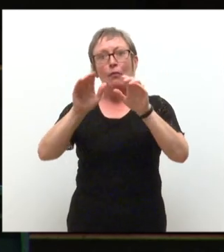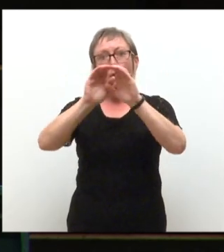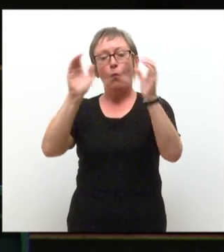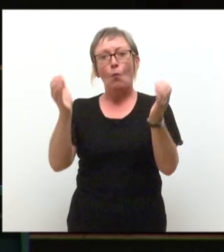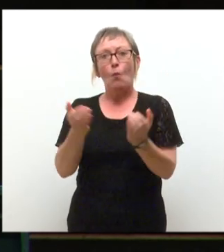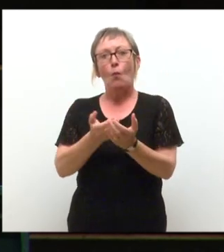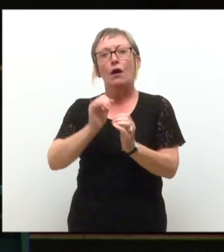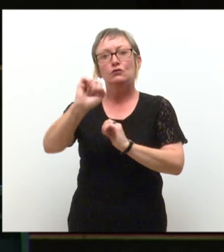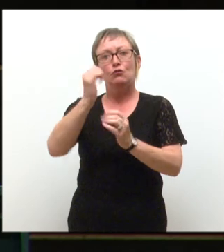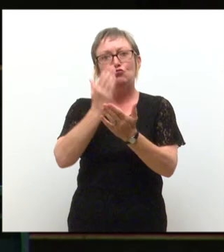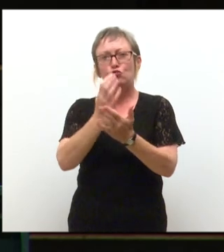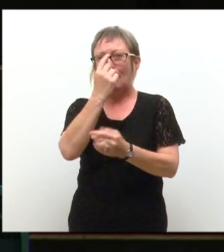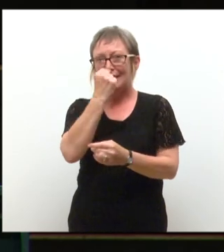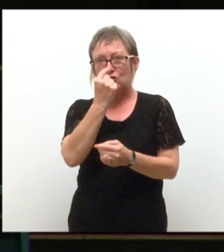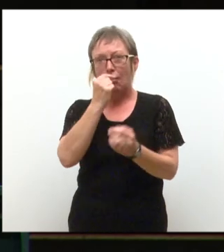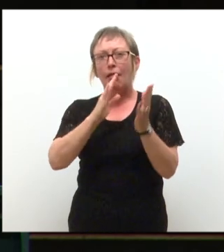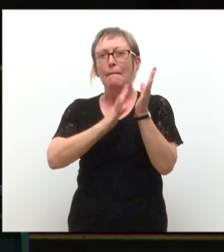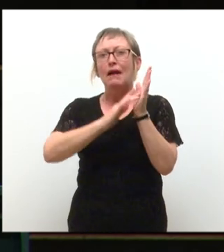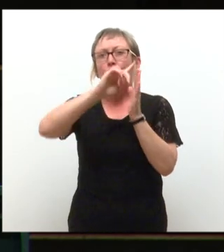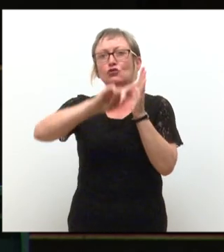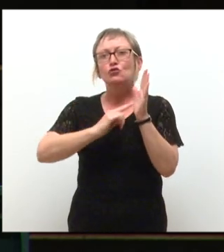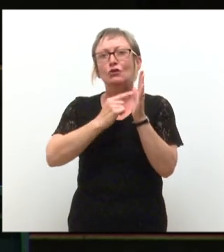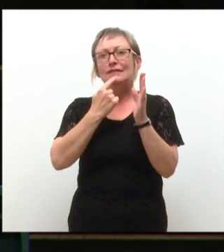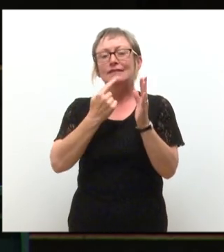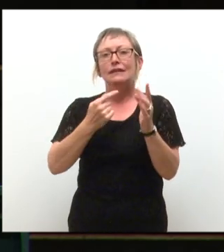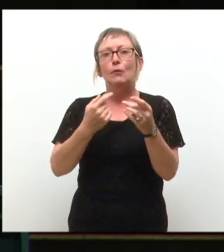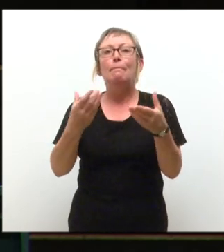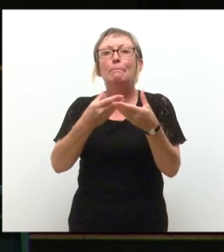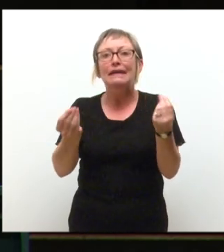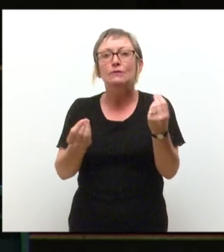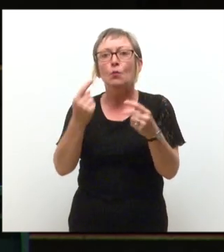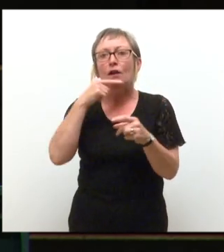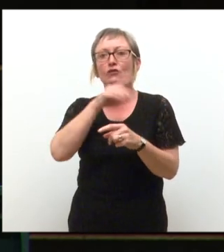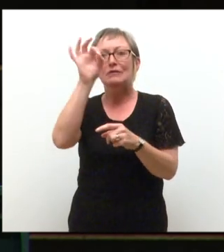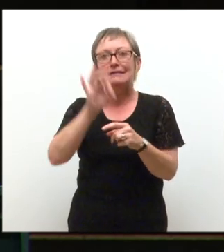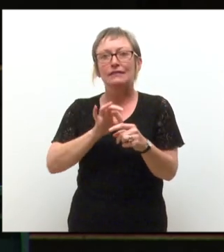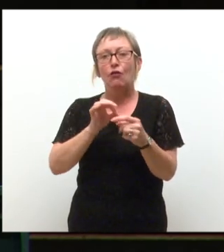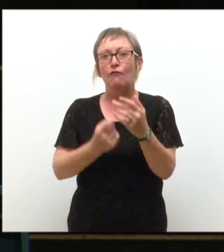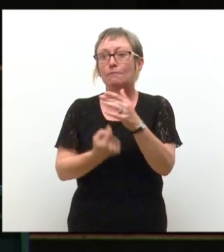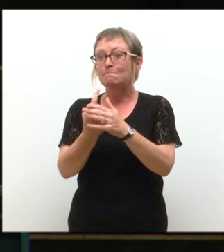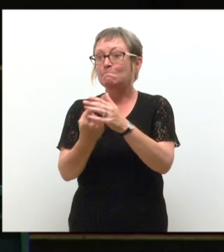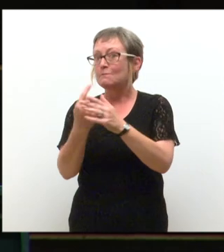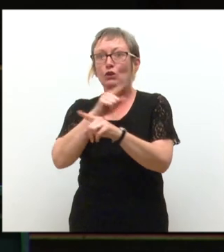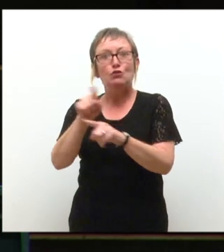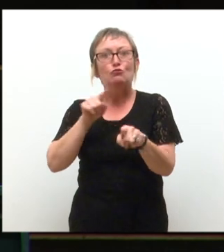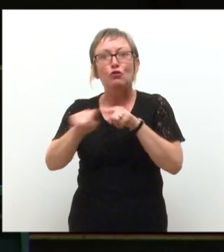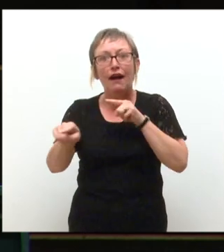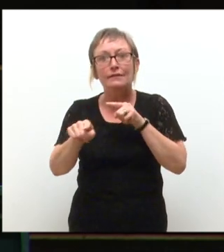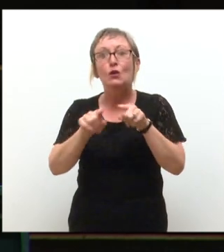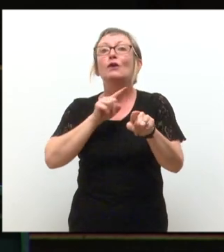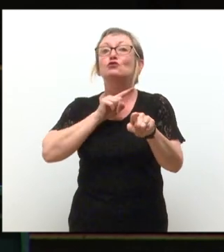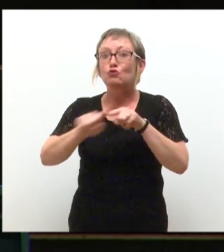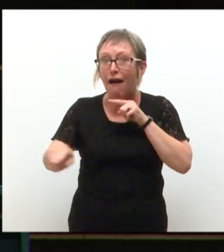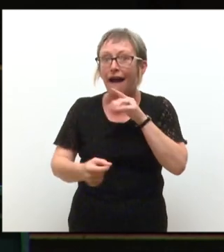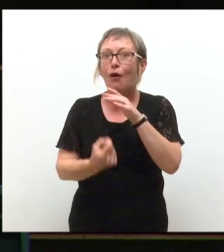Michael Jordan said, you miss 100% of all the shots you don't take. So please make sure you take those shots in order to write